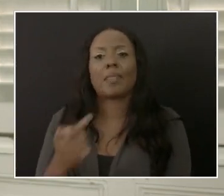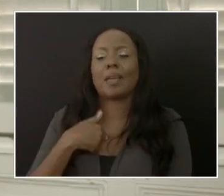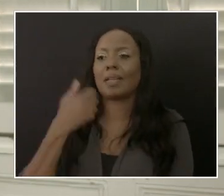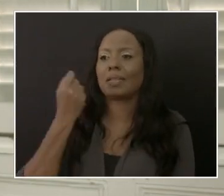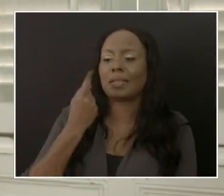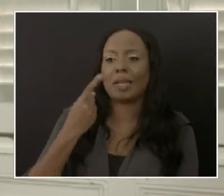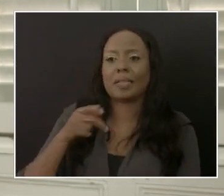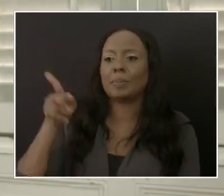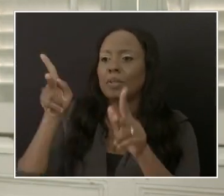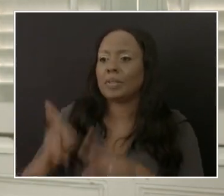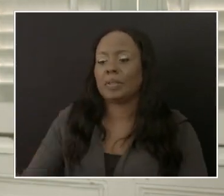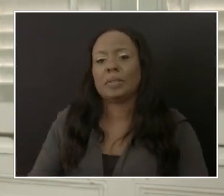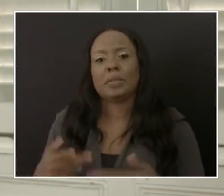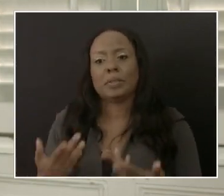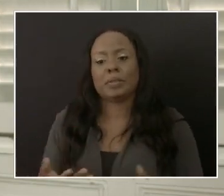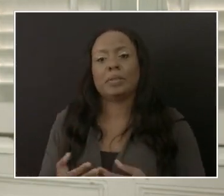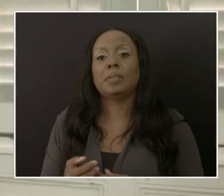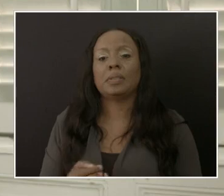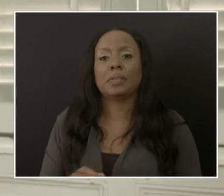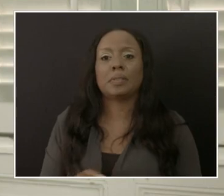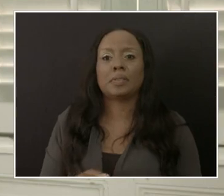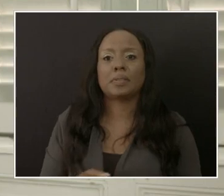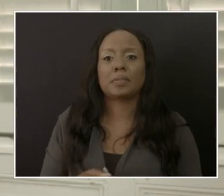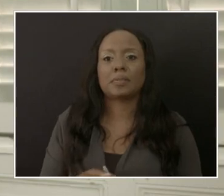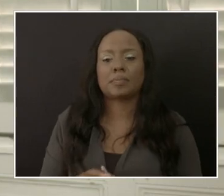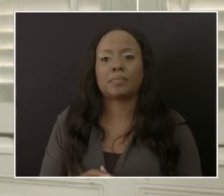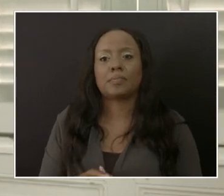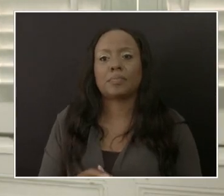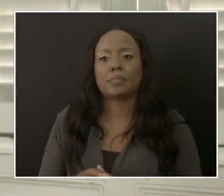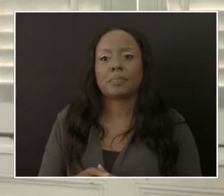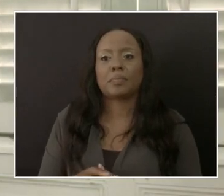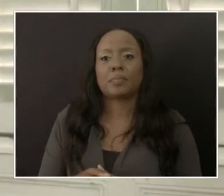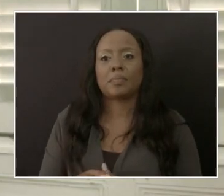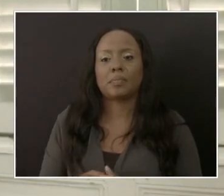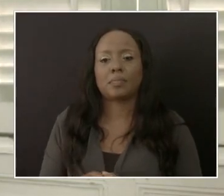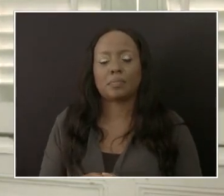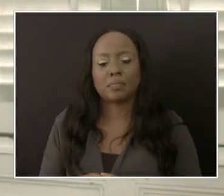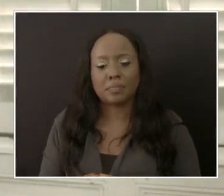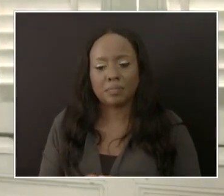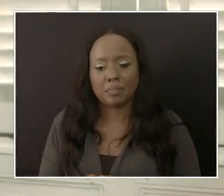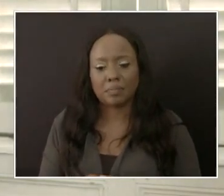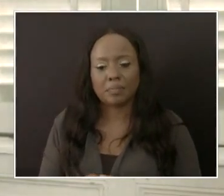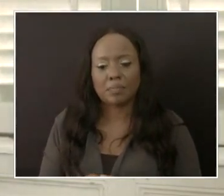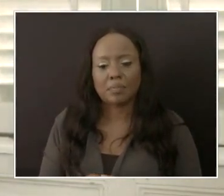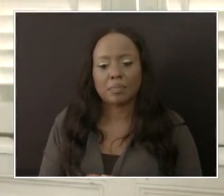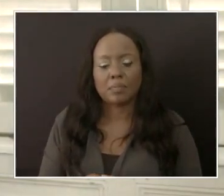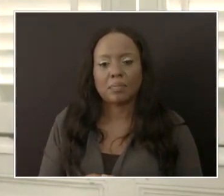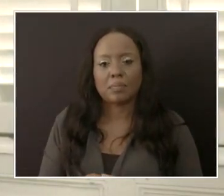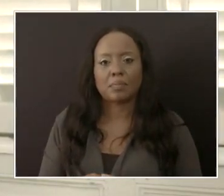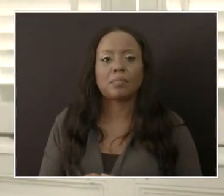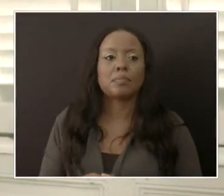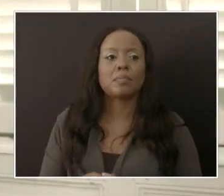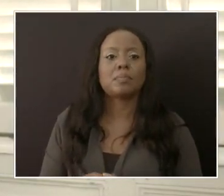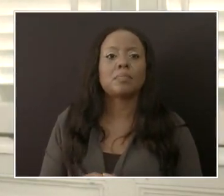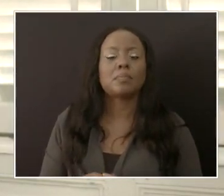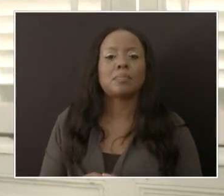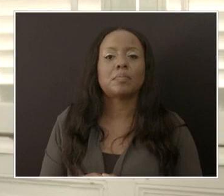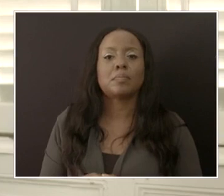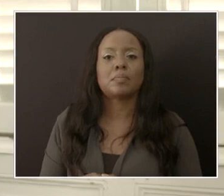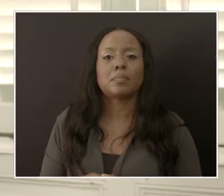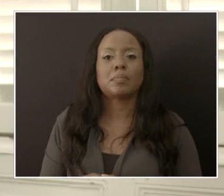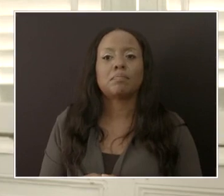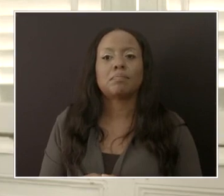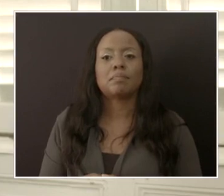person is asking about. What has happened is that there is a recommendation that if you can have